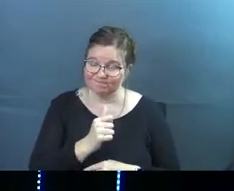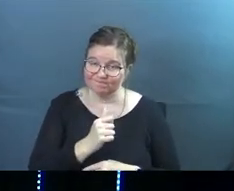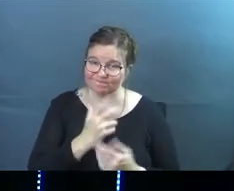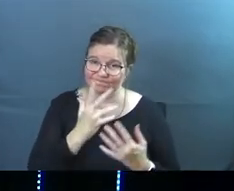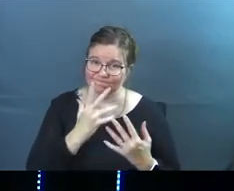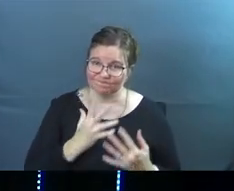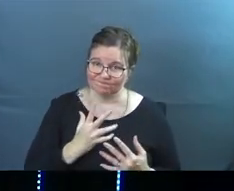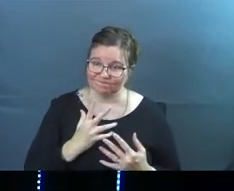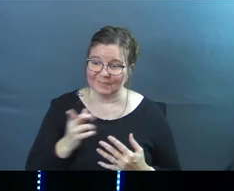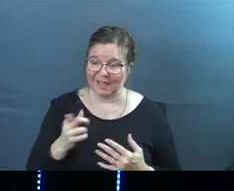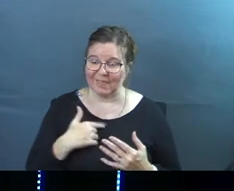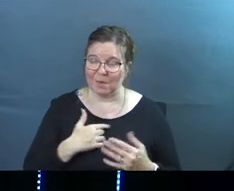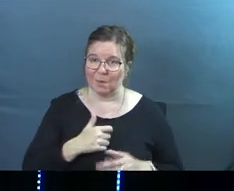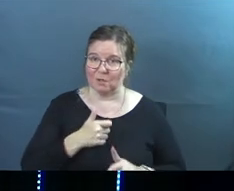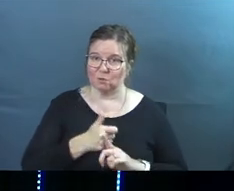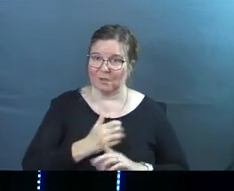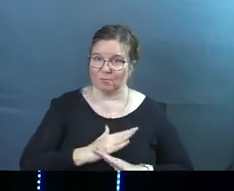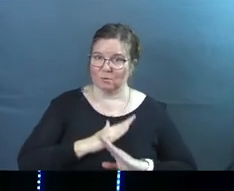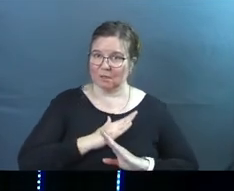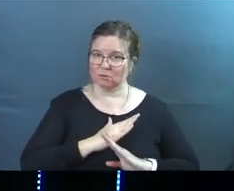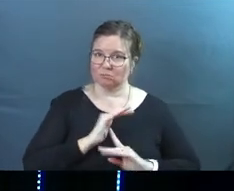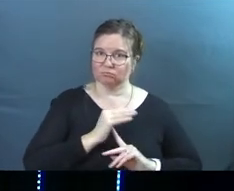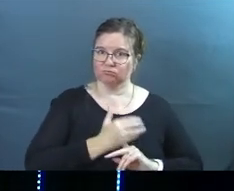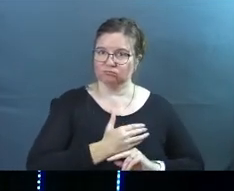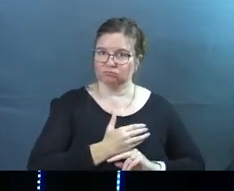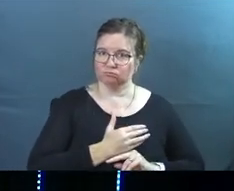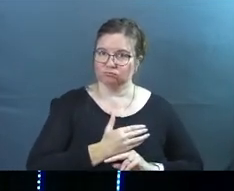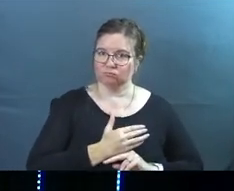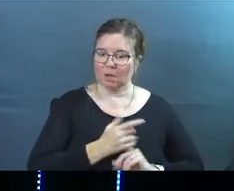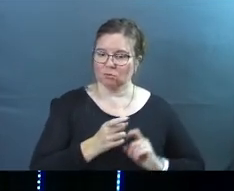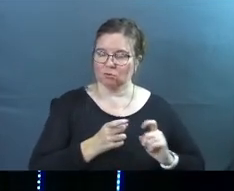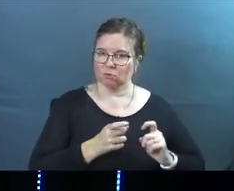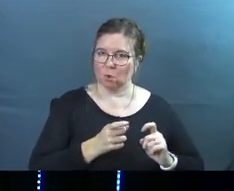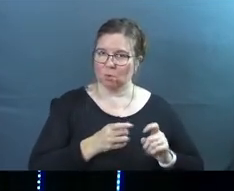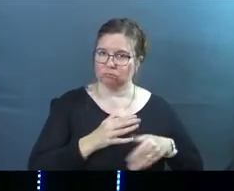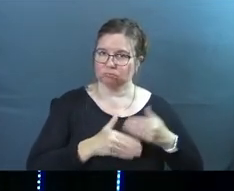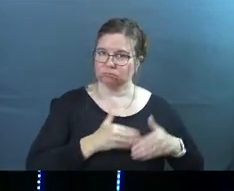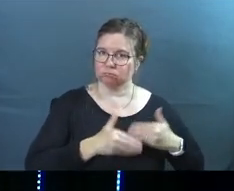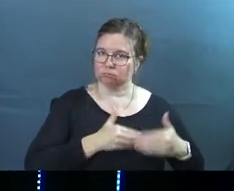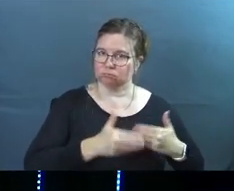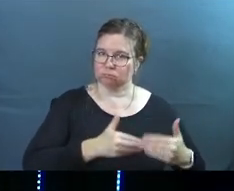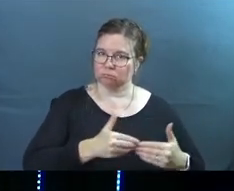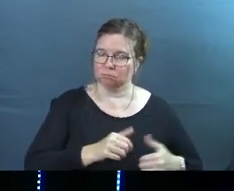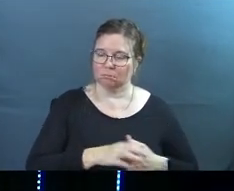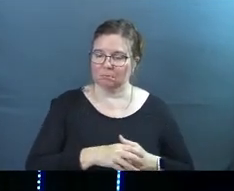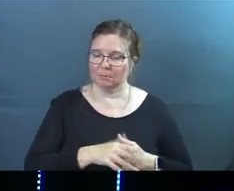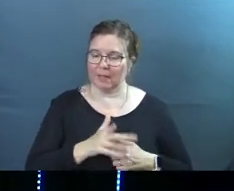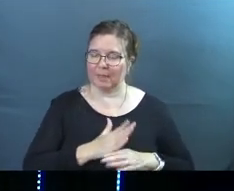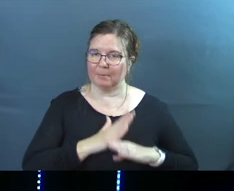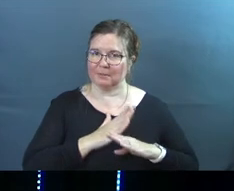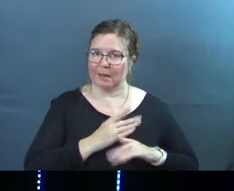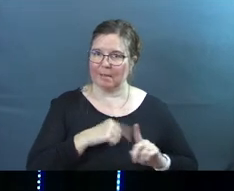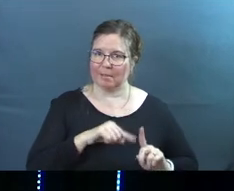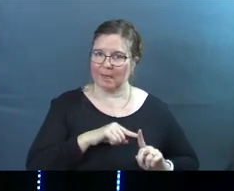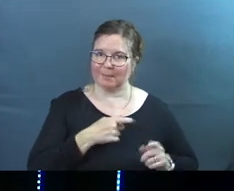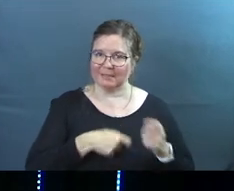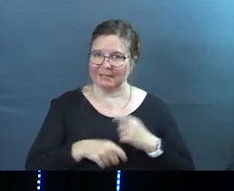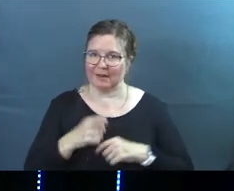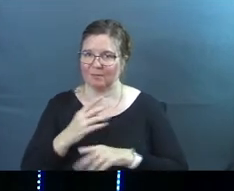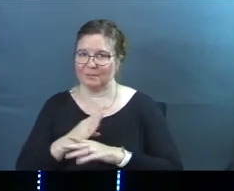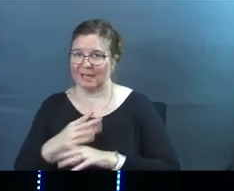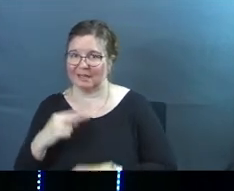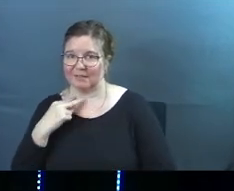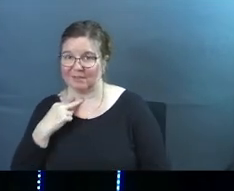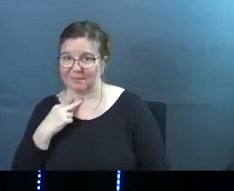and they went into self protection mode and they went into control mode and they protected them instead of